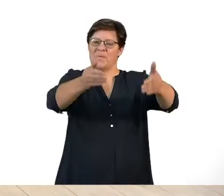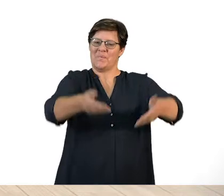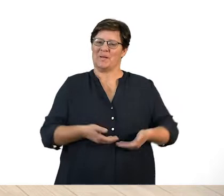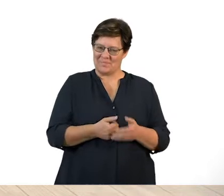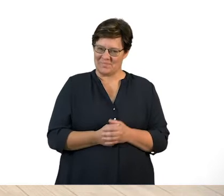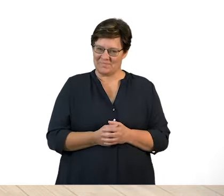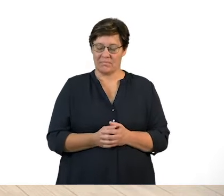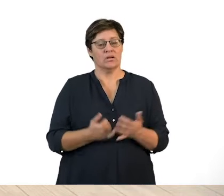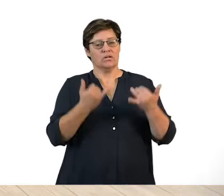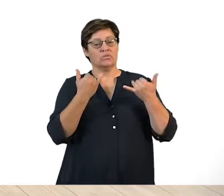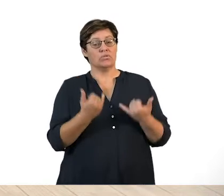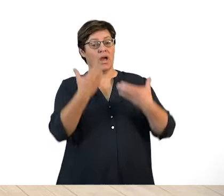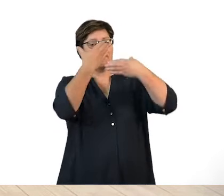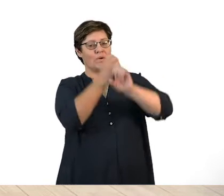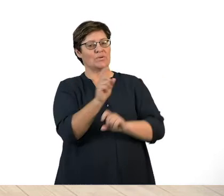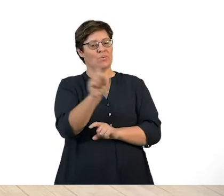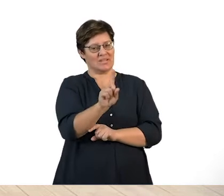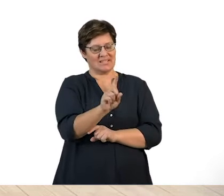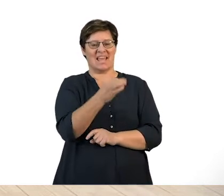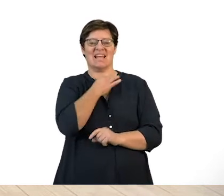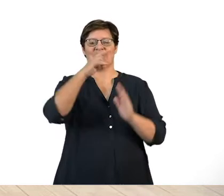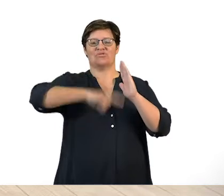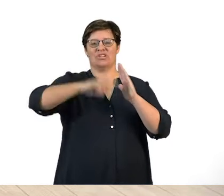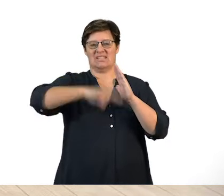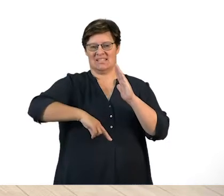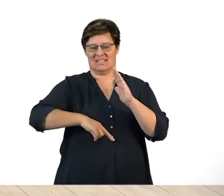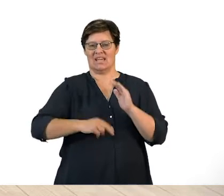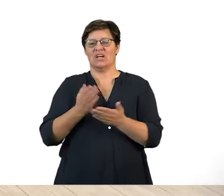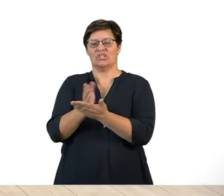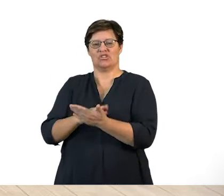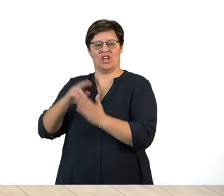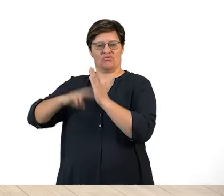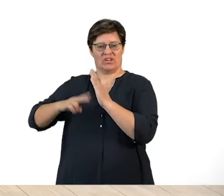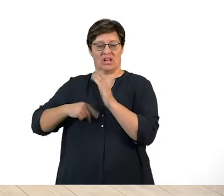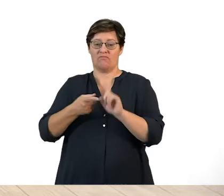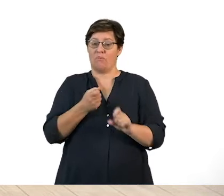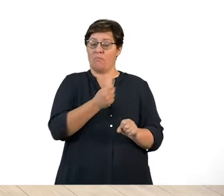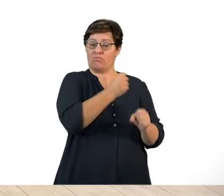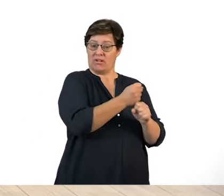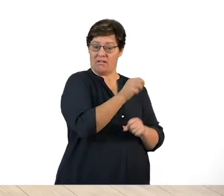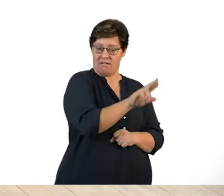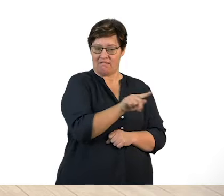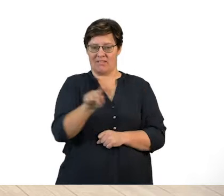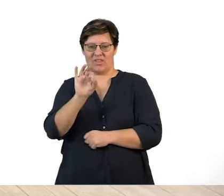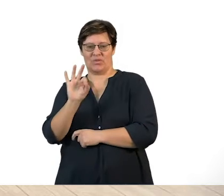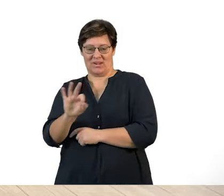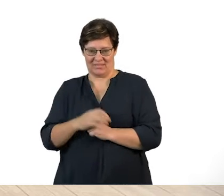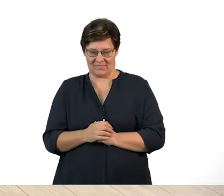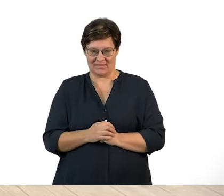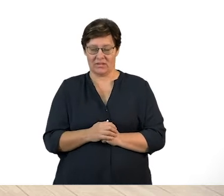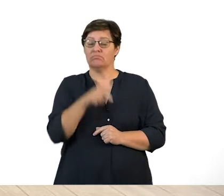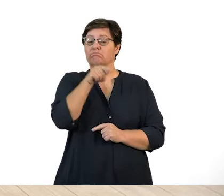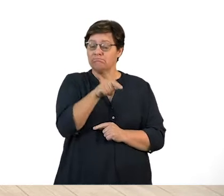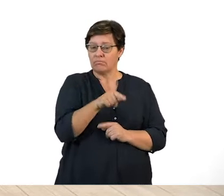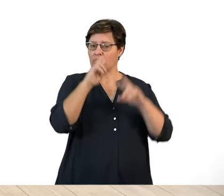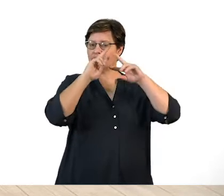Welcome. Today we are focusing on English reading and shared reading from grade R to grade 3. In this